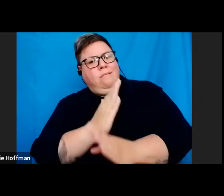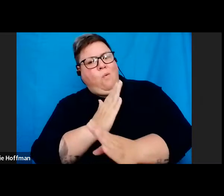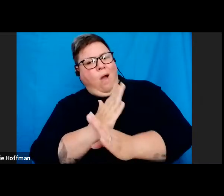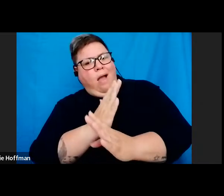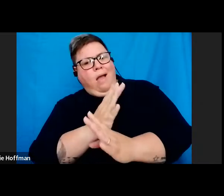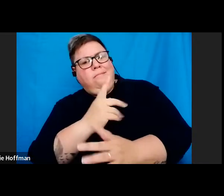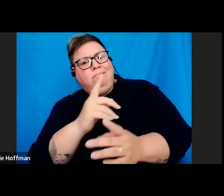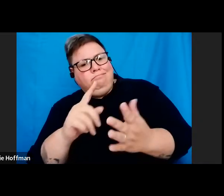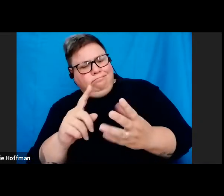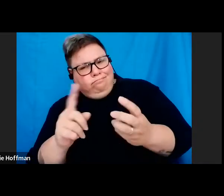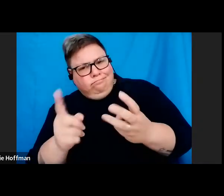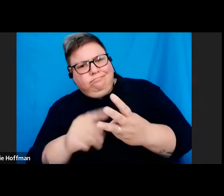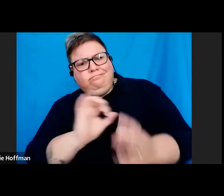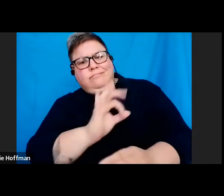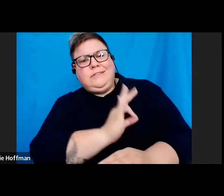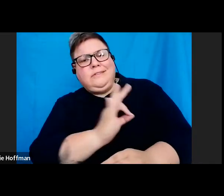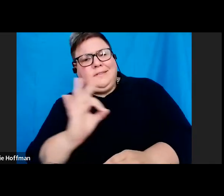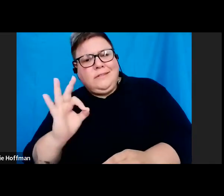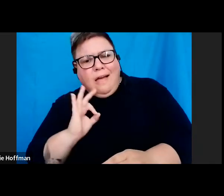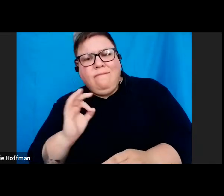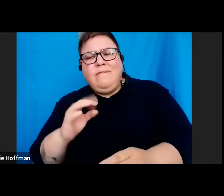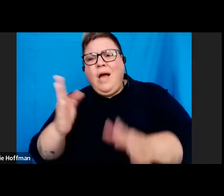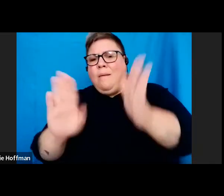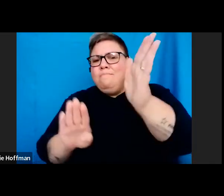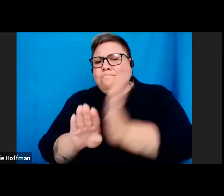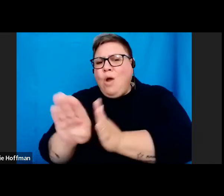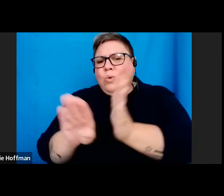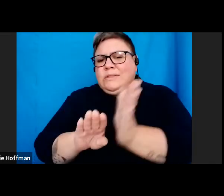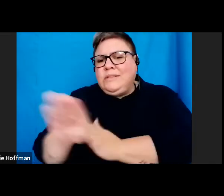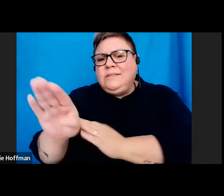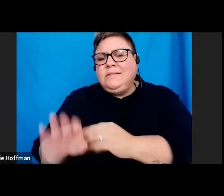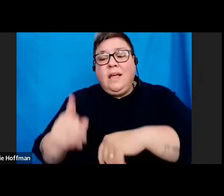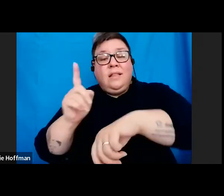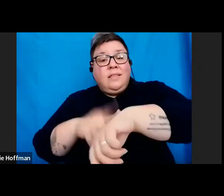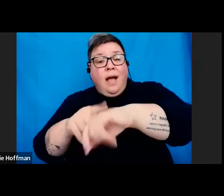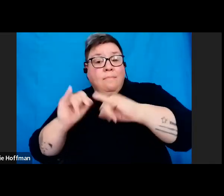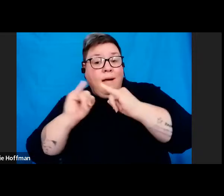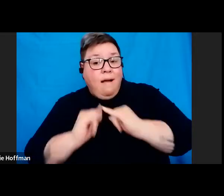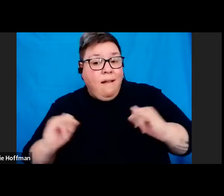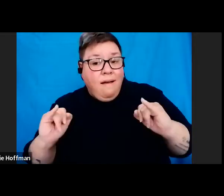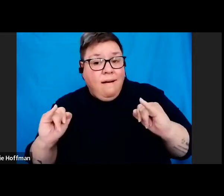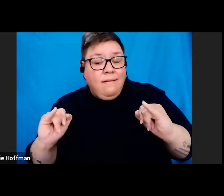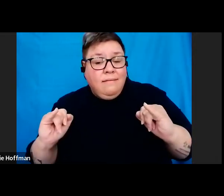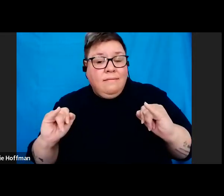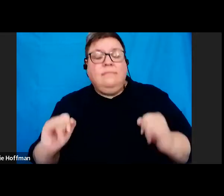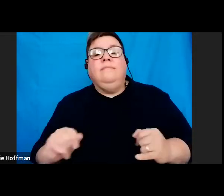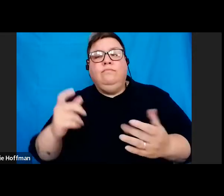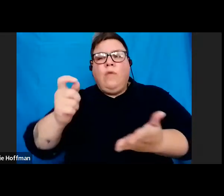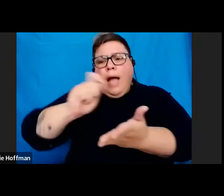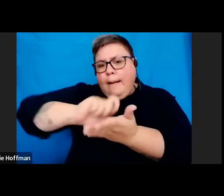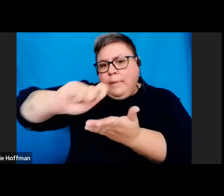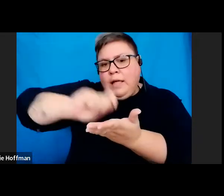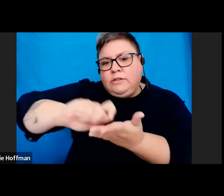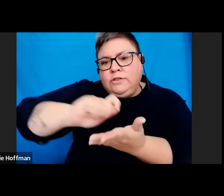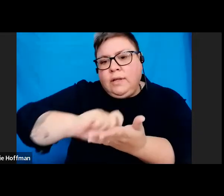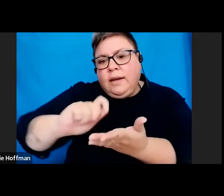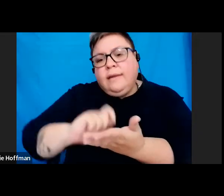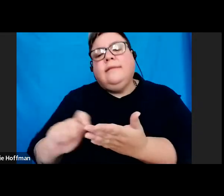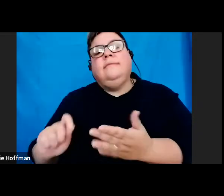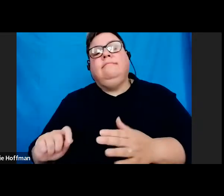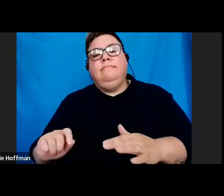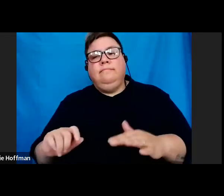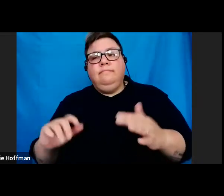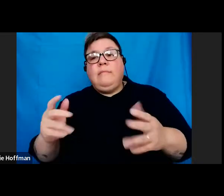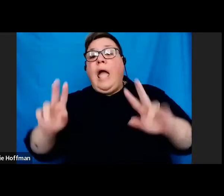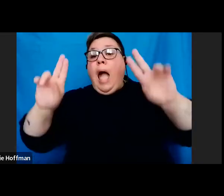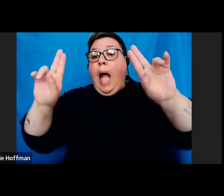directive application process, timelines for the tax directive application, tax directive application,